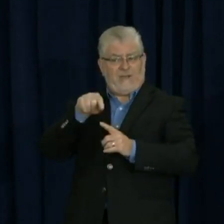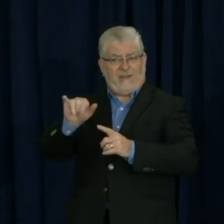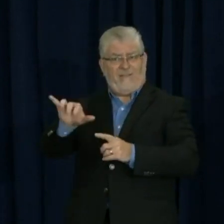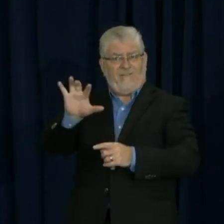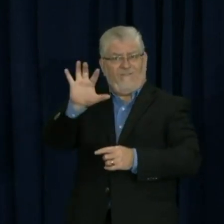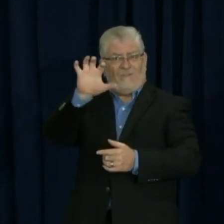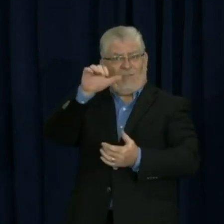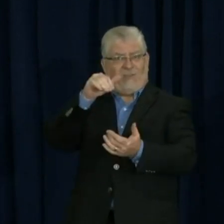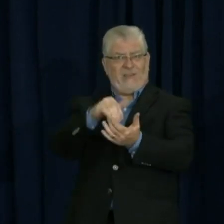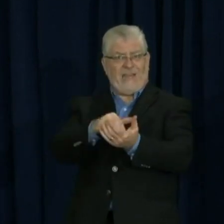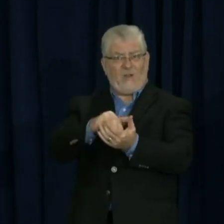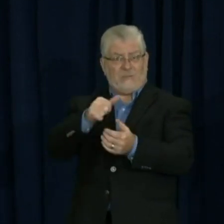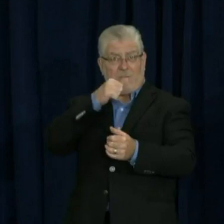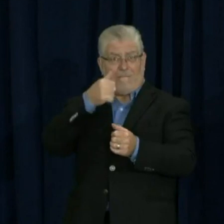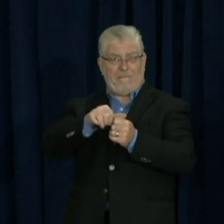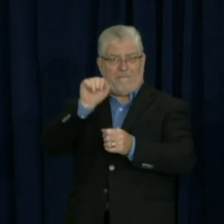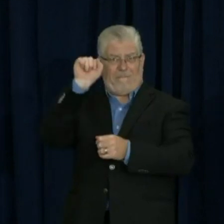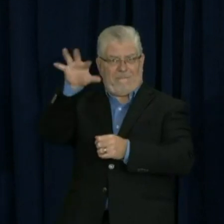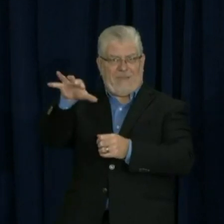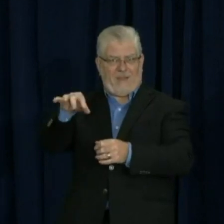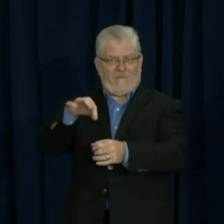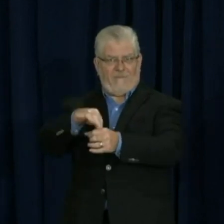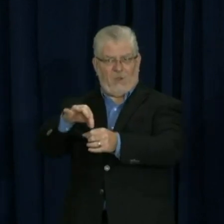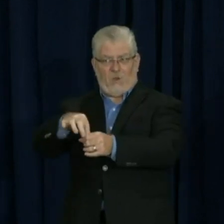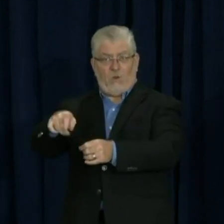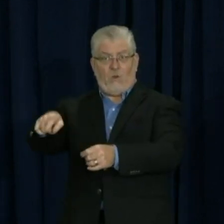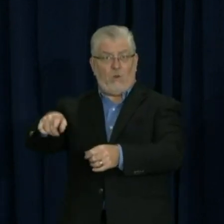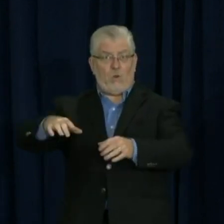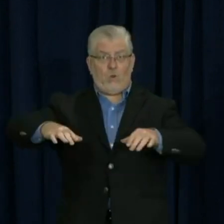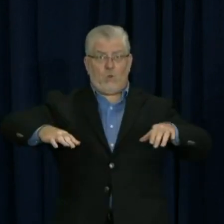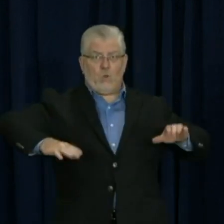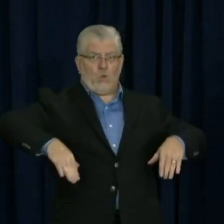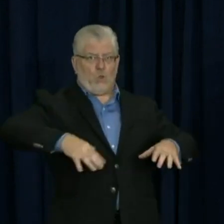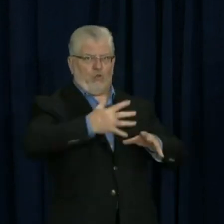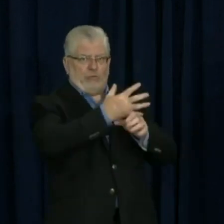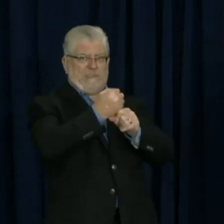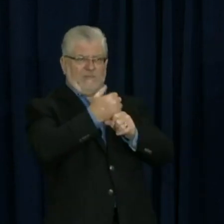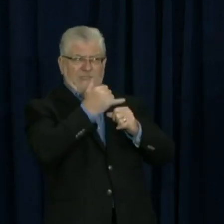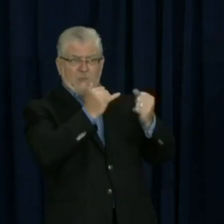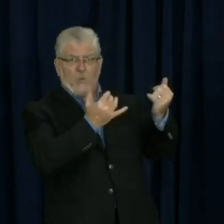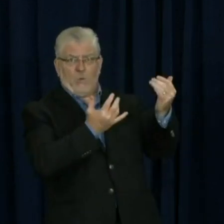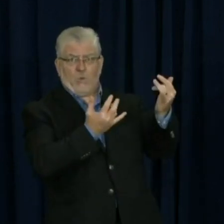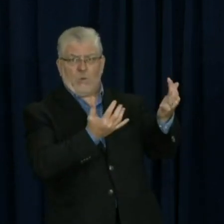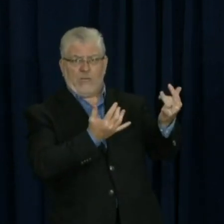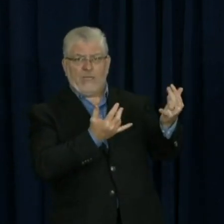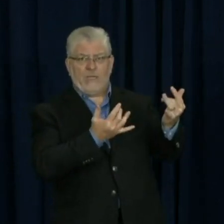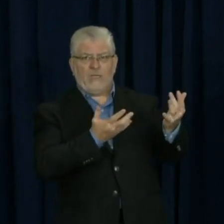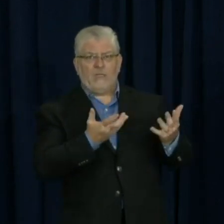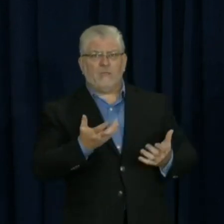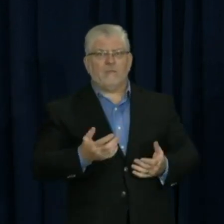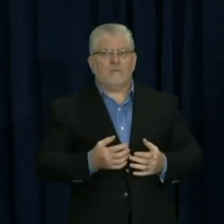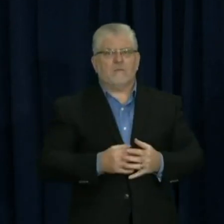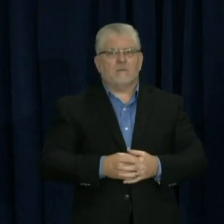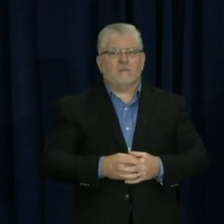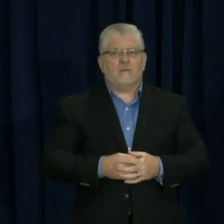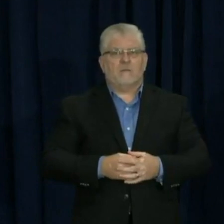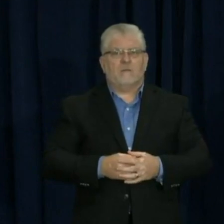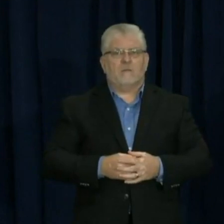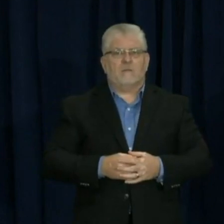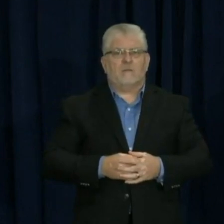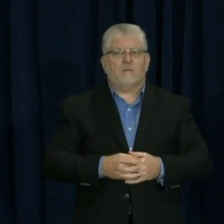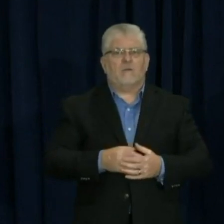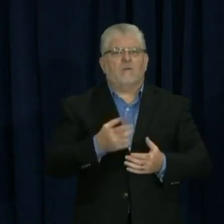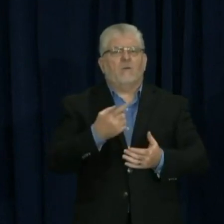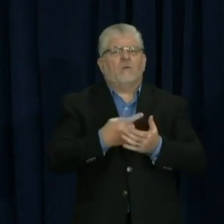way for the state to determine how many of those 500,000 people chose to vote in person instead? Or do we need to operate under the assumption